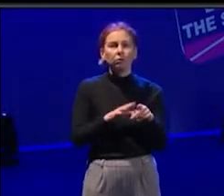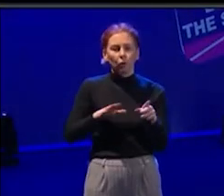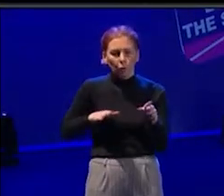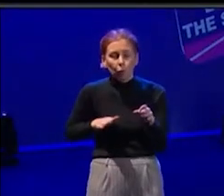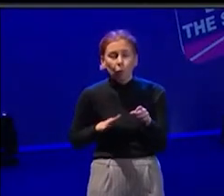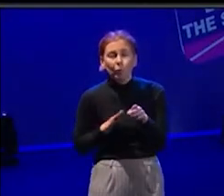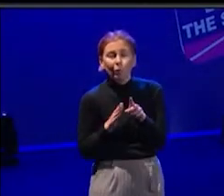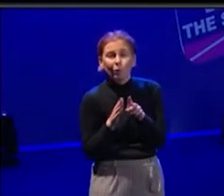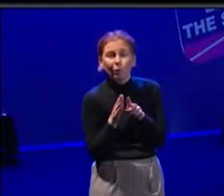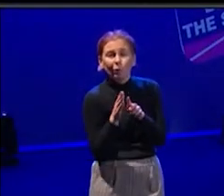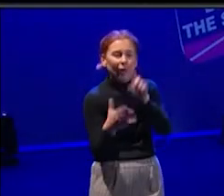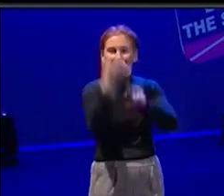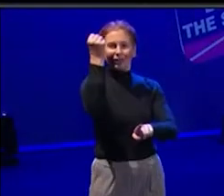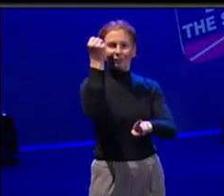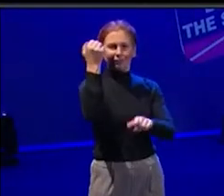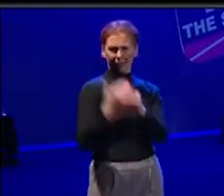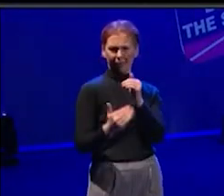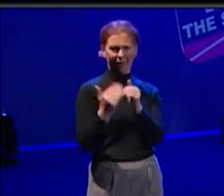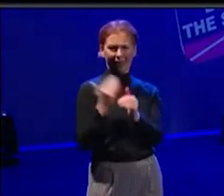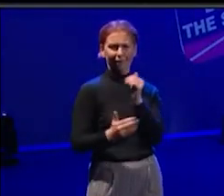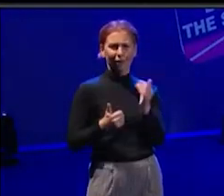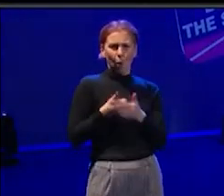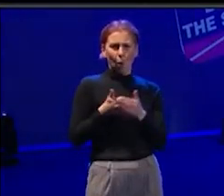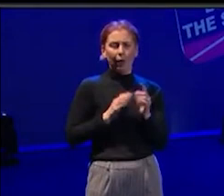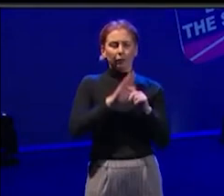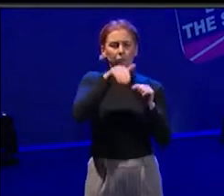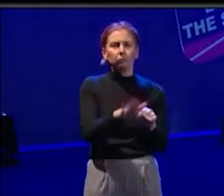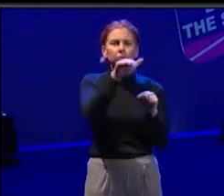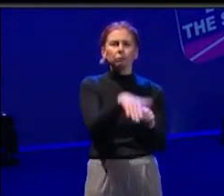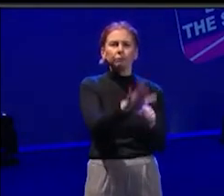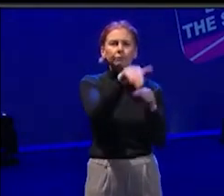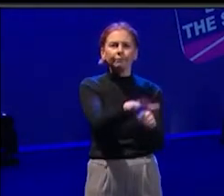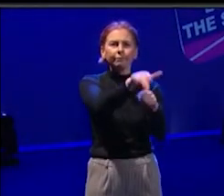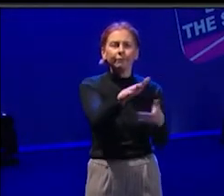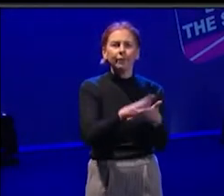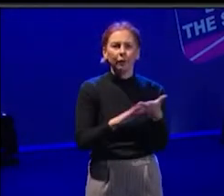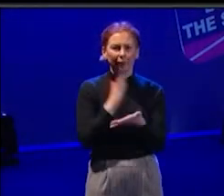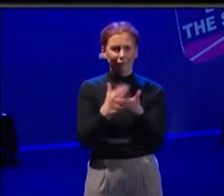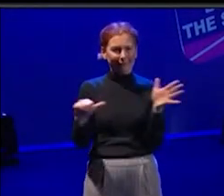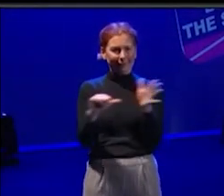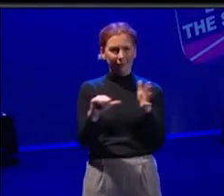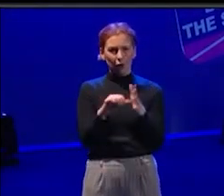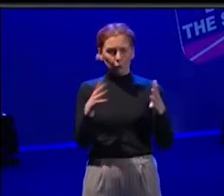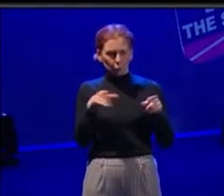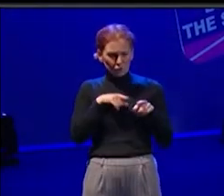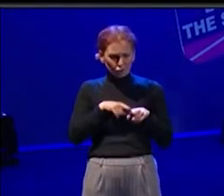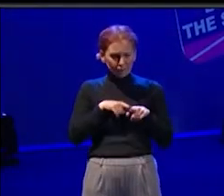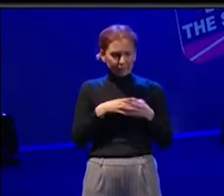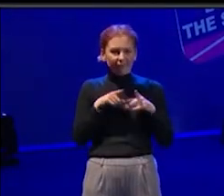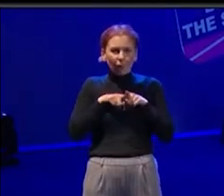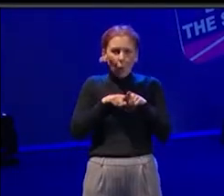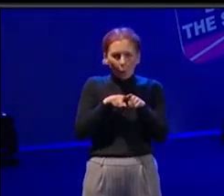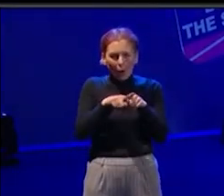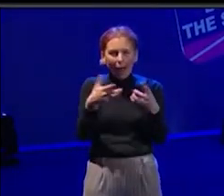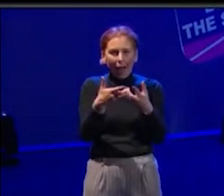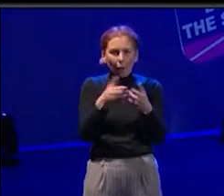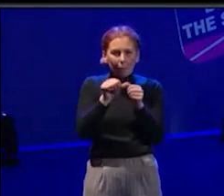like, you've made it, as it were, it can feel very hard to track. And so what I would say is that I don't think freelance is something to